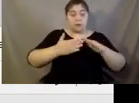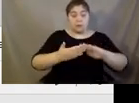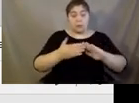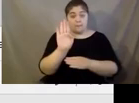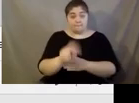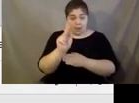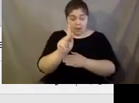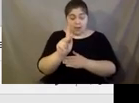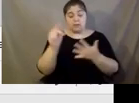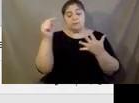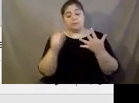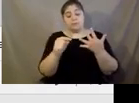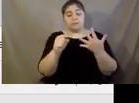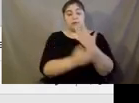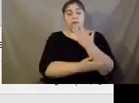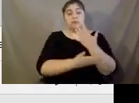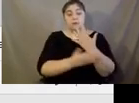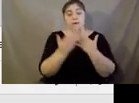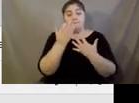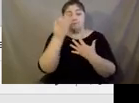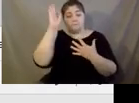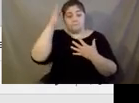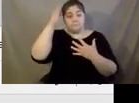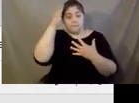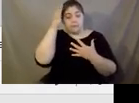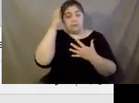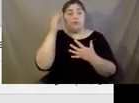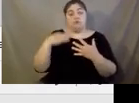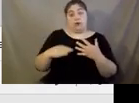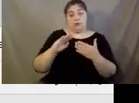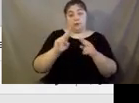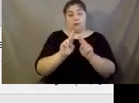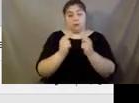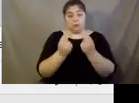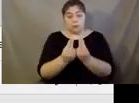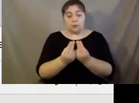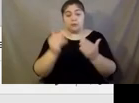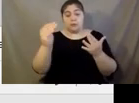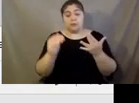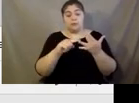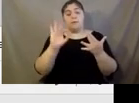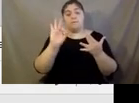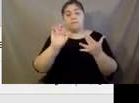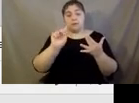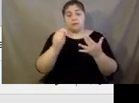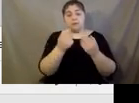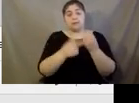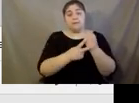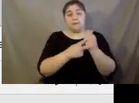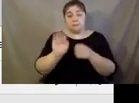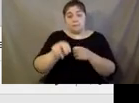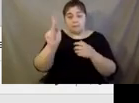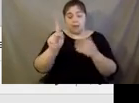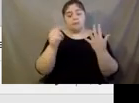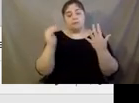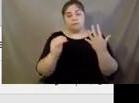Countryside Federal Credit Union, Kraus Health, Fulton Savings Bank, Syracuse University